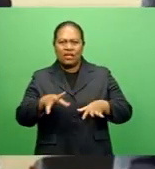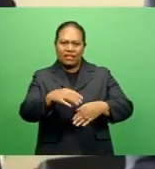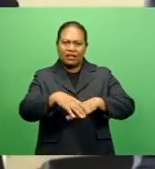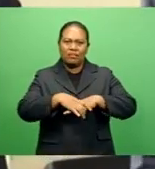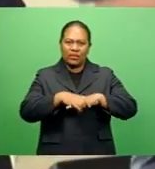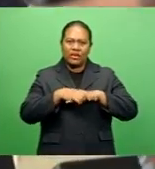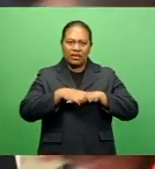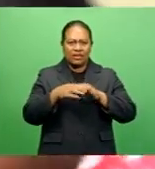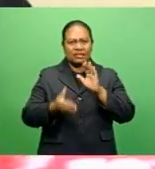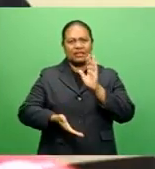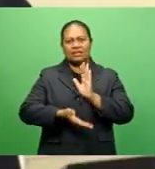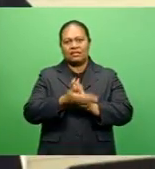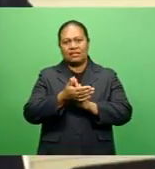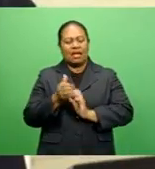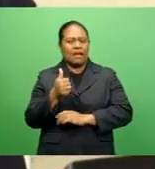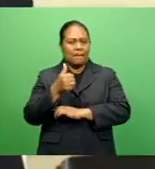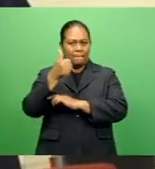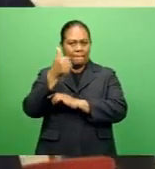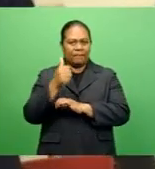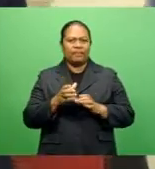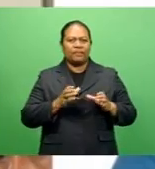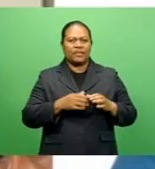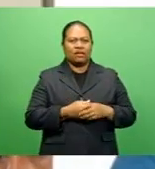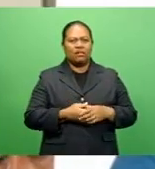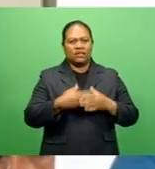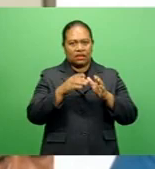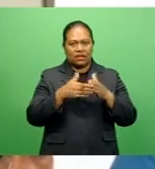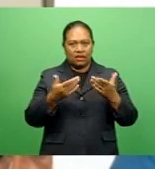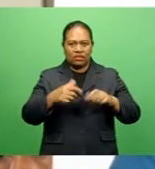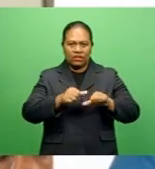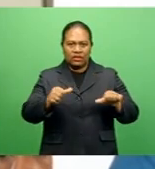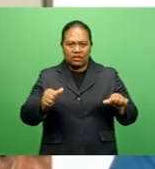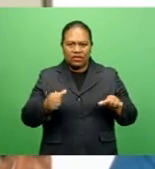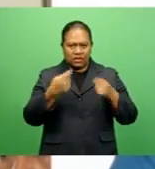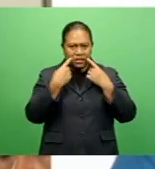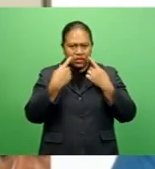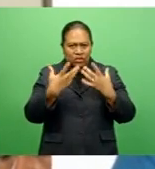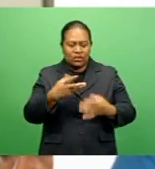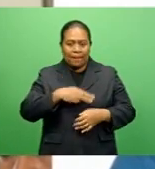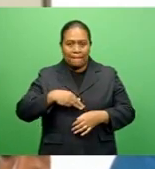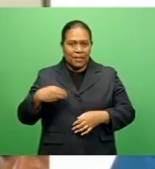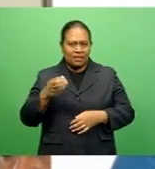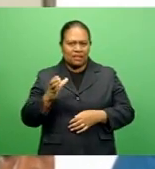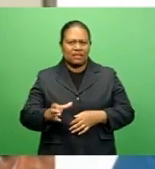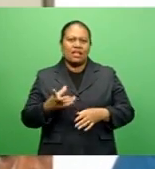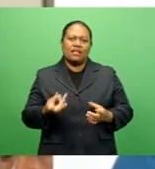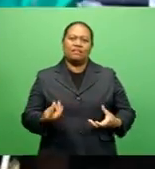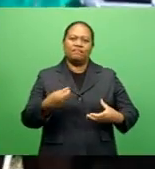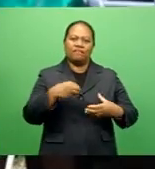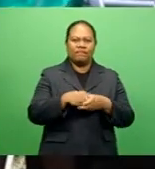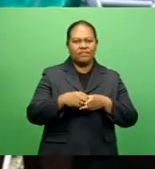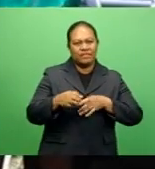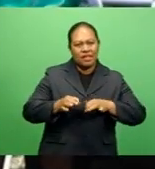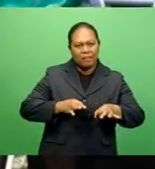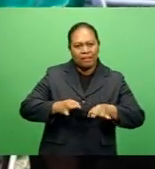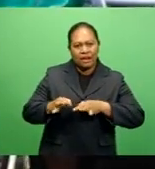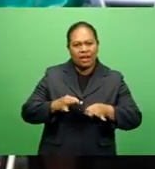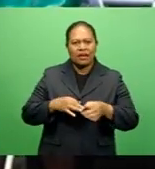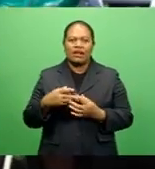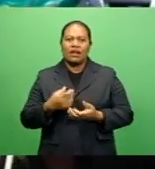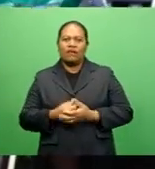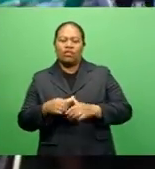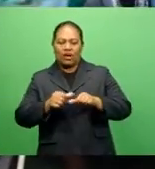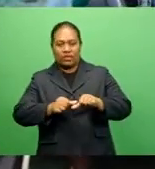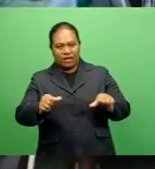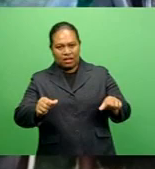Commissioner George Edgar, Agricultural Minister Dr. Mahendra Reddy highlighted that this is part of the strategic plan to commercialize